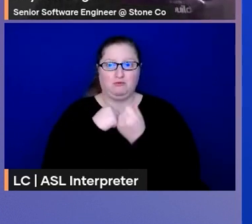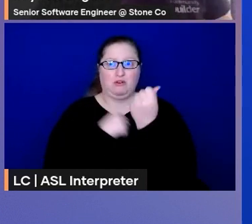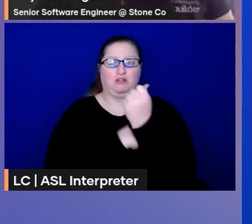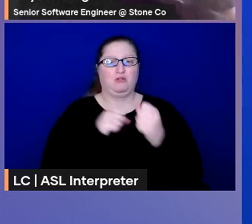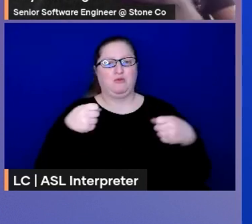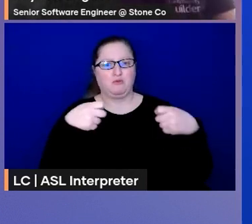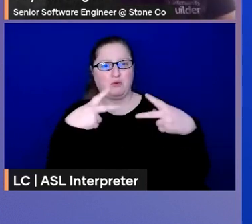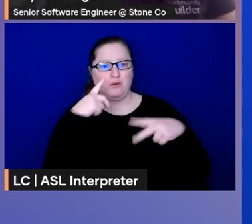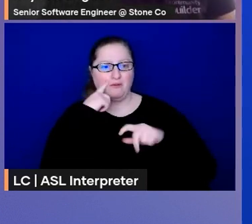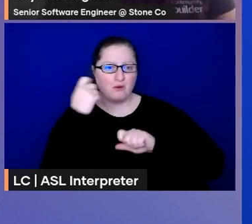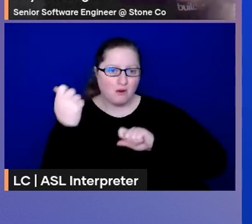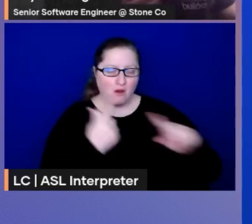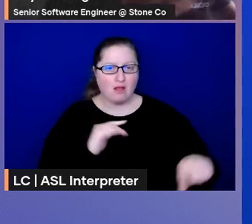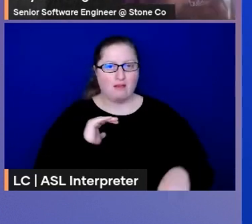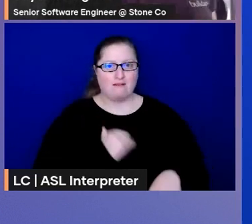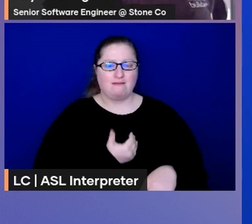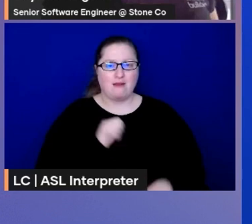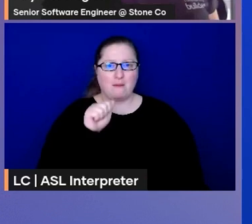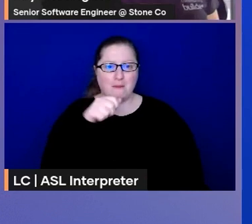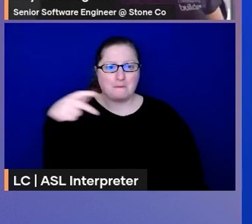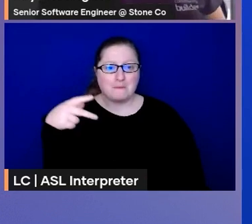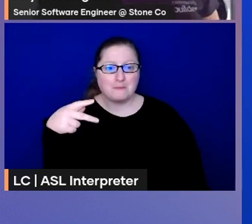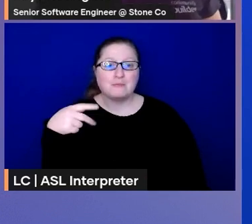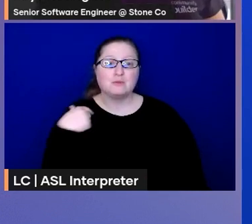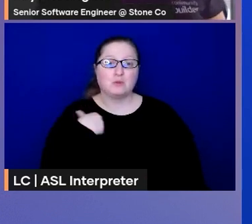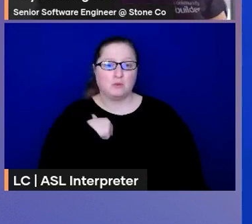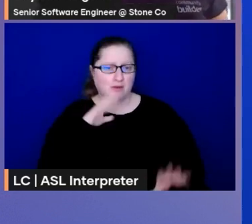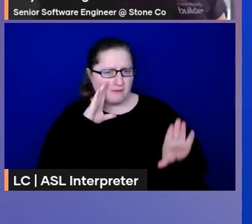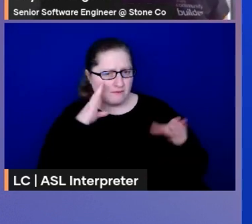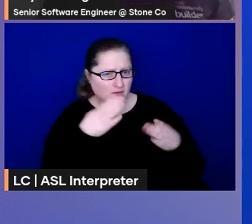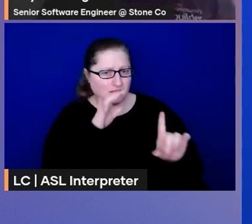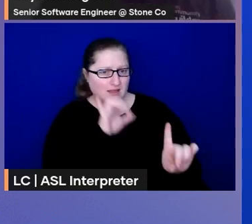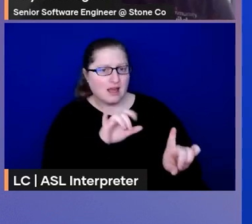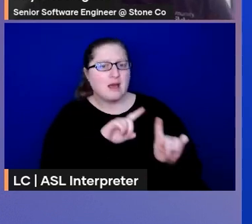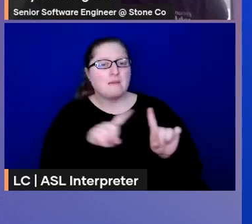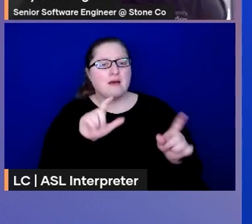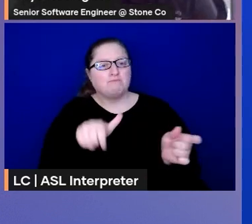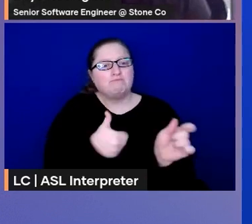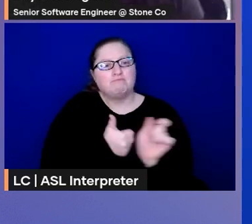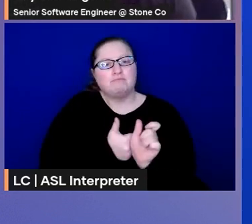concentrate that, but we use Terraform AWS modules behind it.